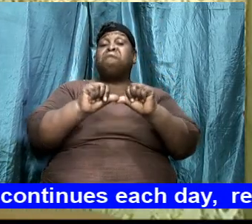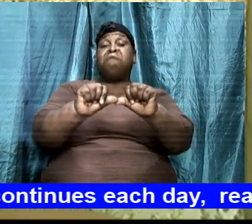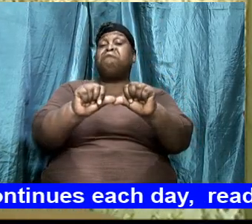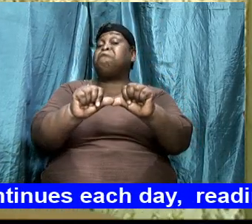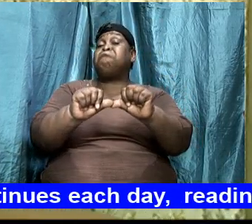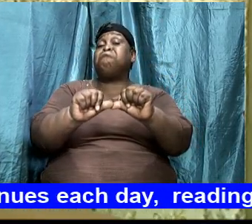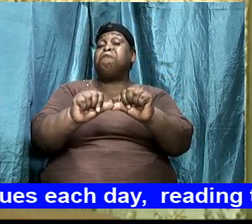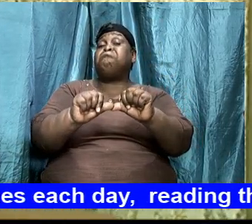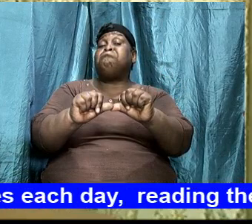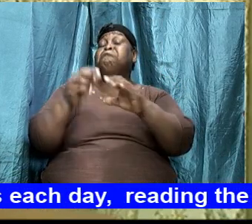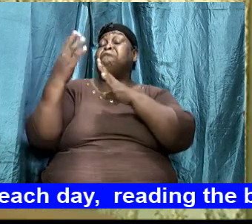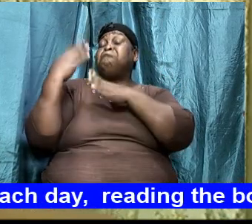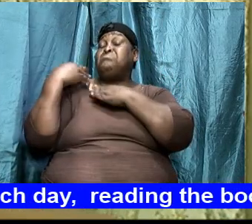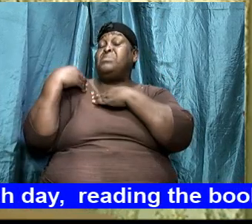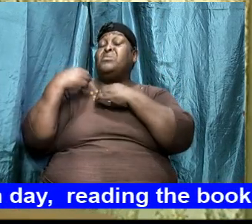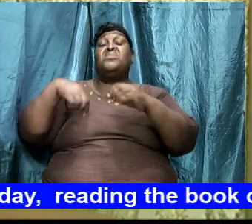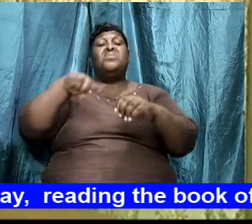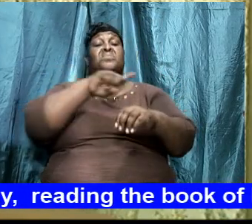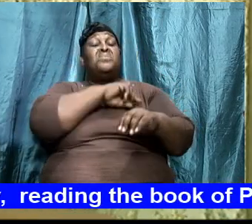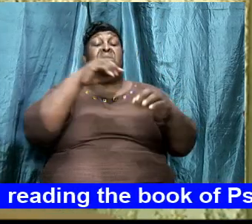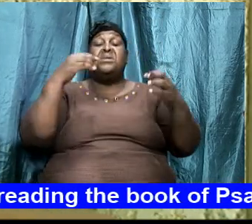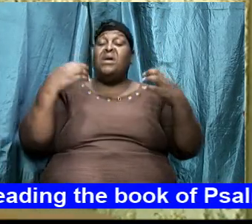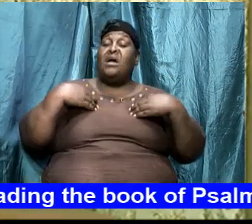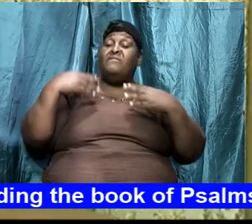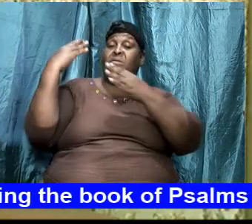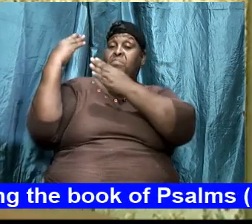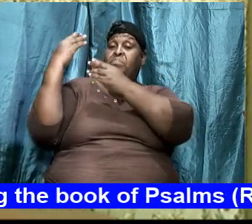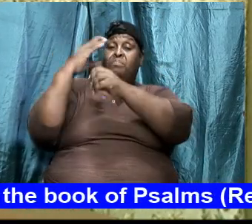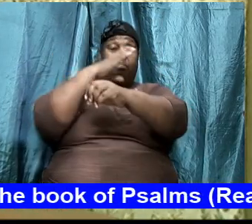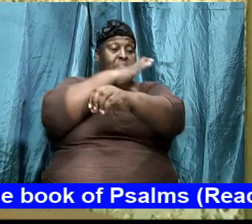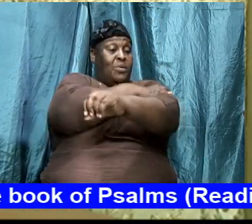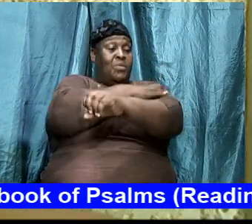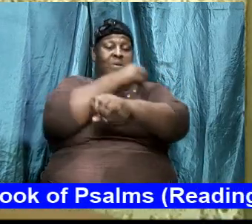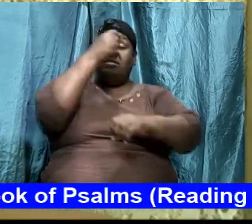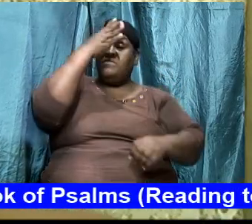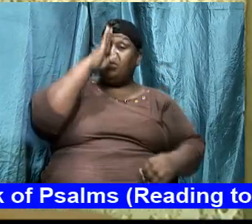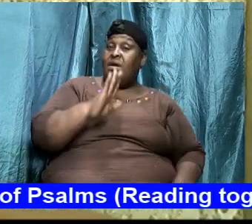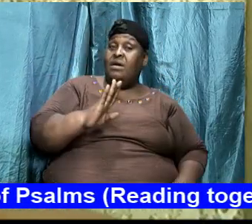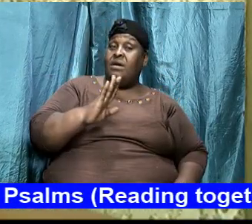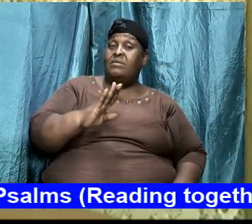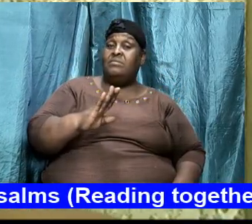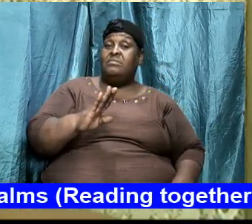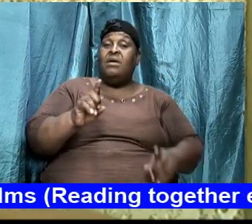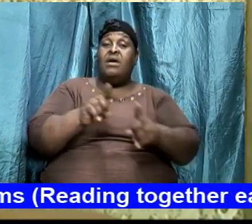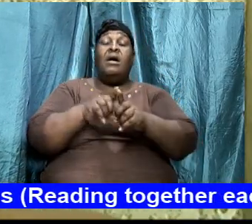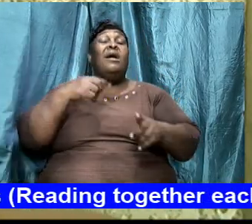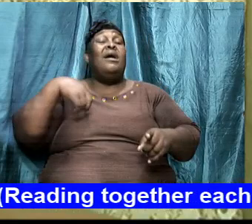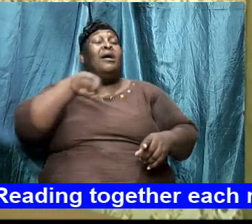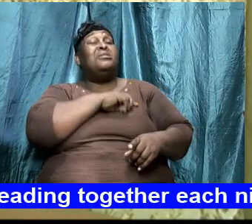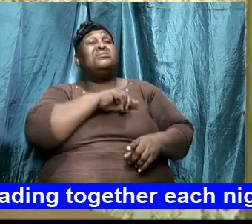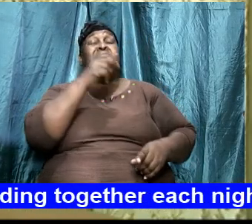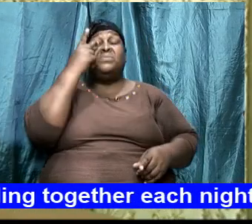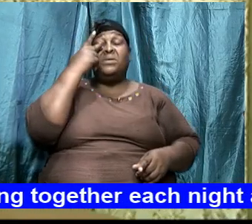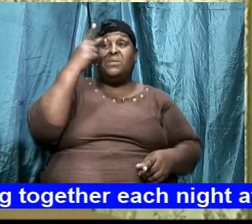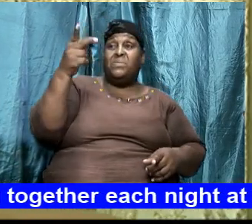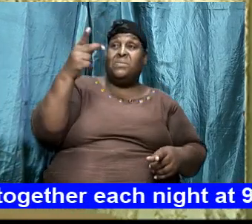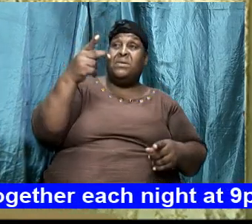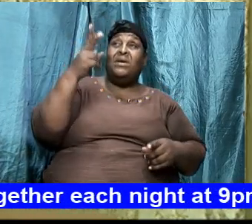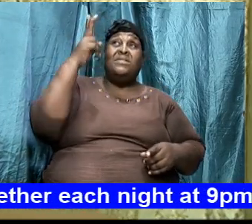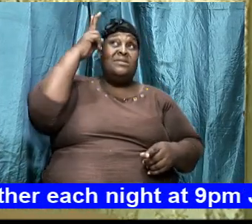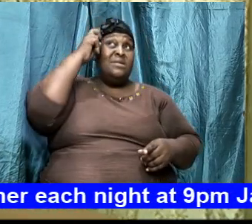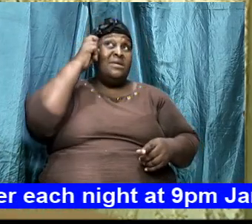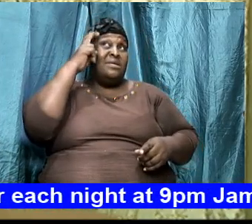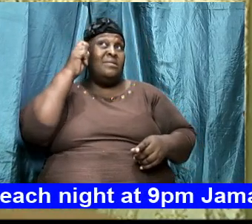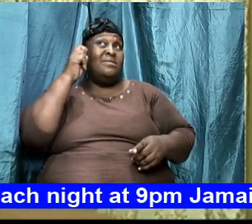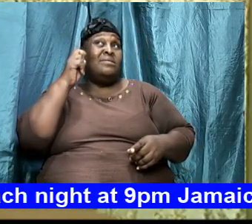except we have the power of God and as we look at the enemy we are going to realize a